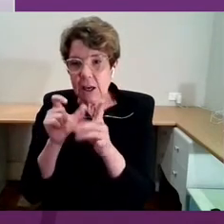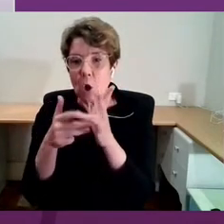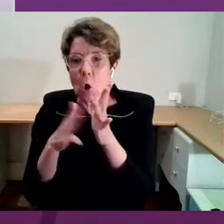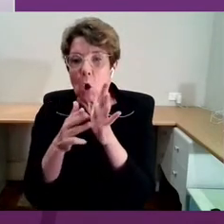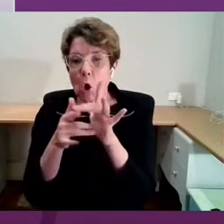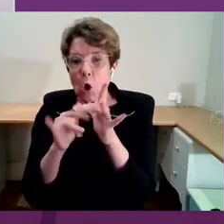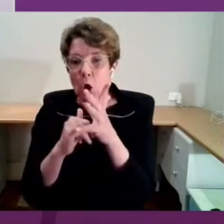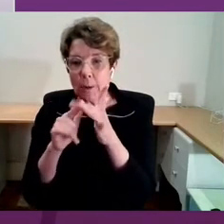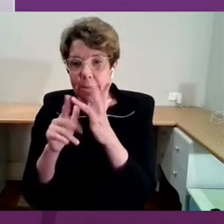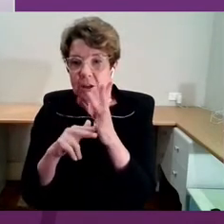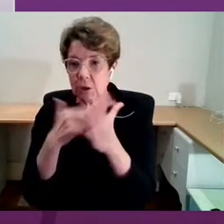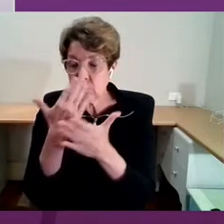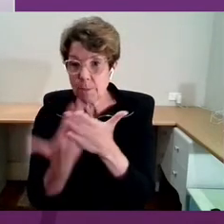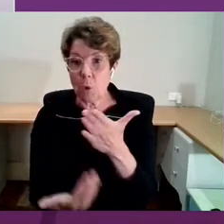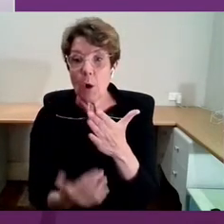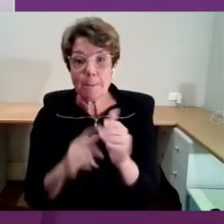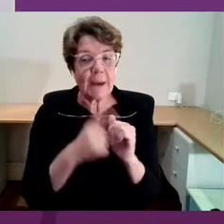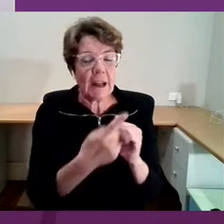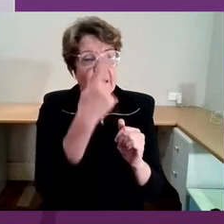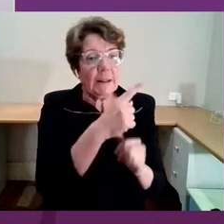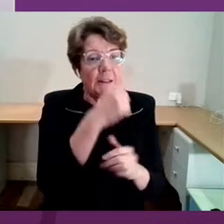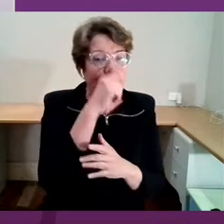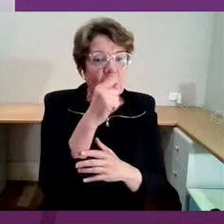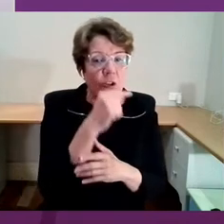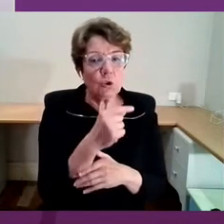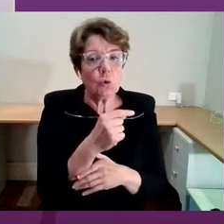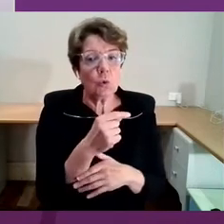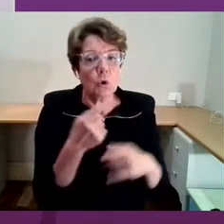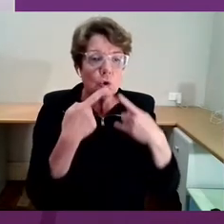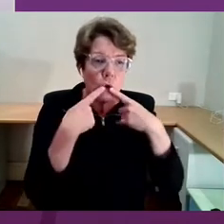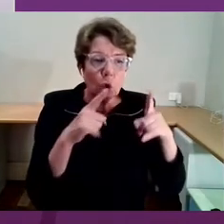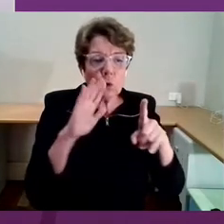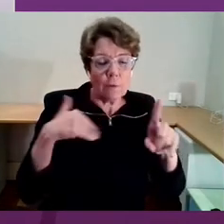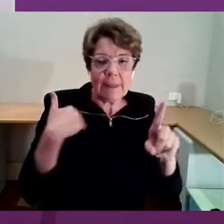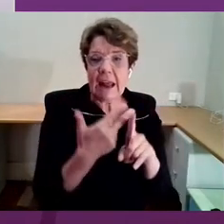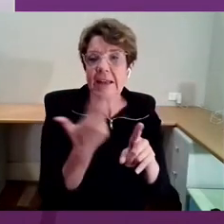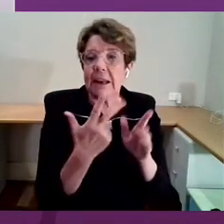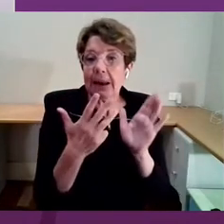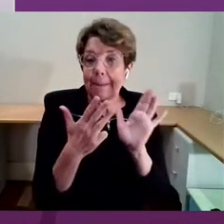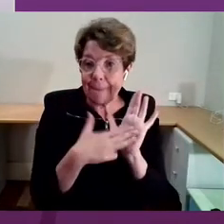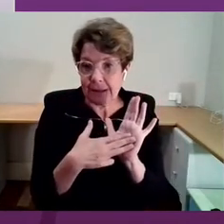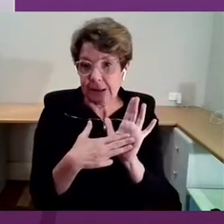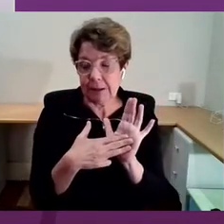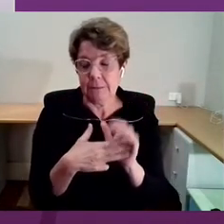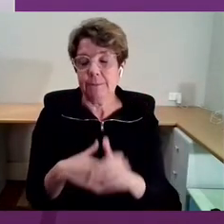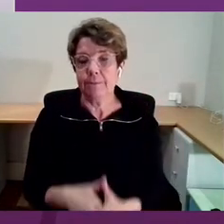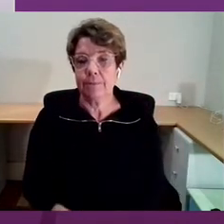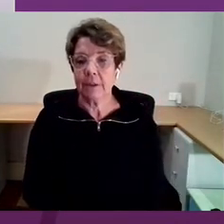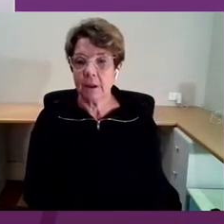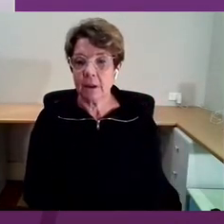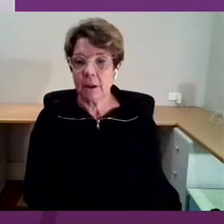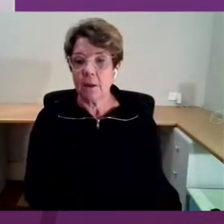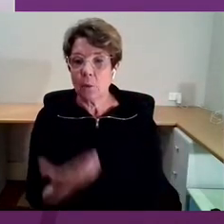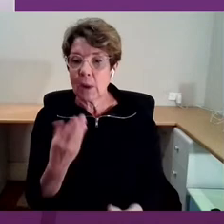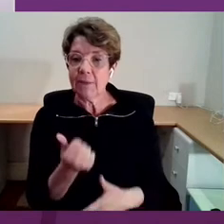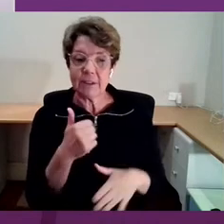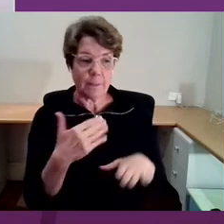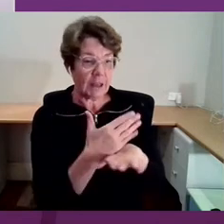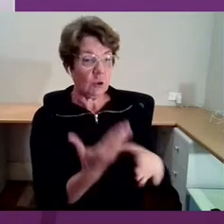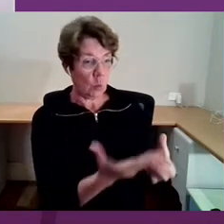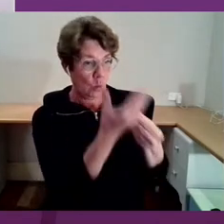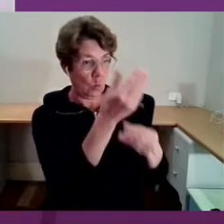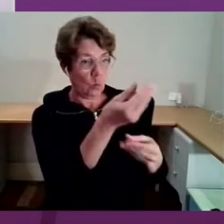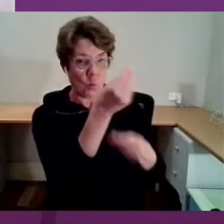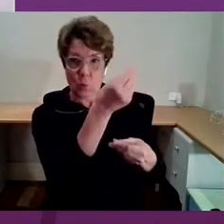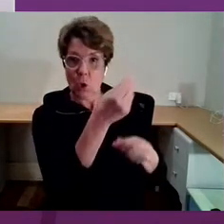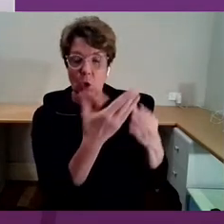potential news coming out of the last 18 months, that we have something to work with to really talk about